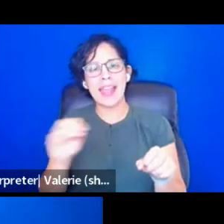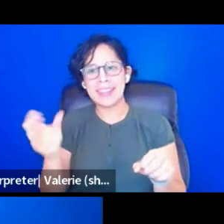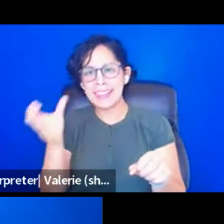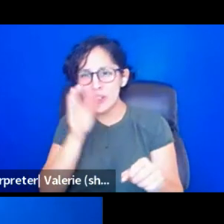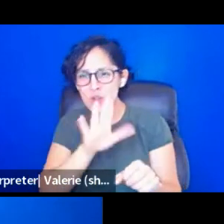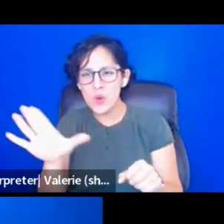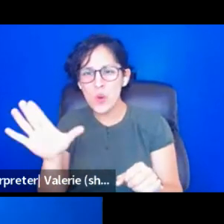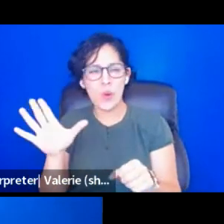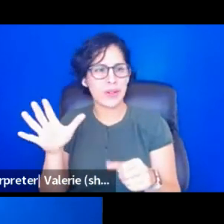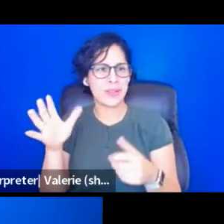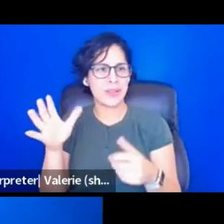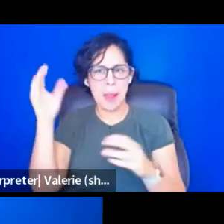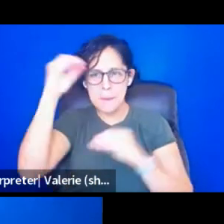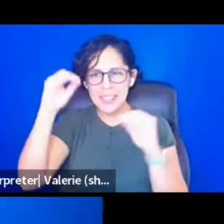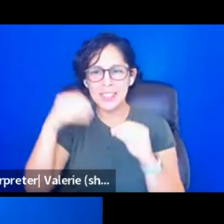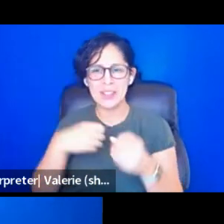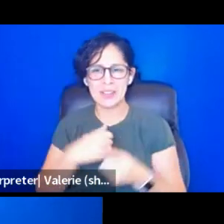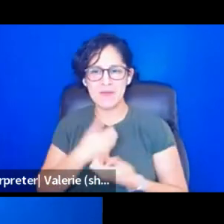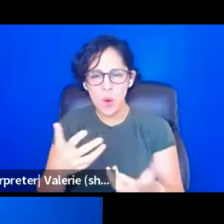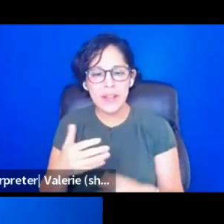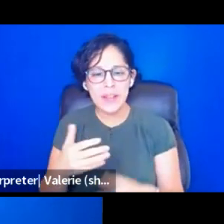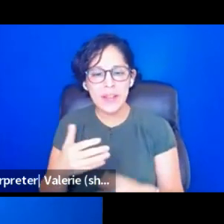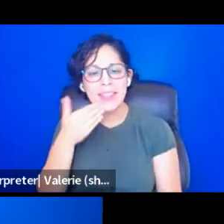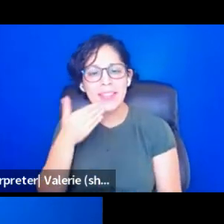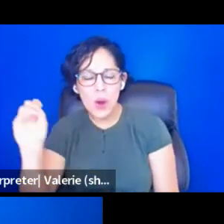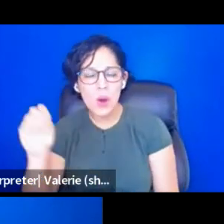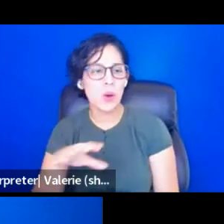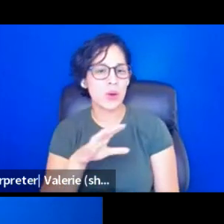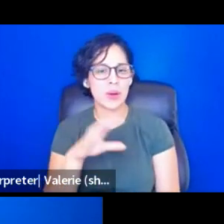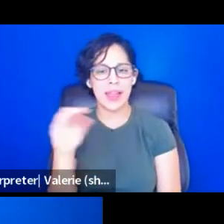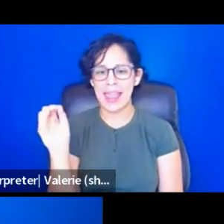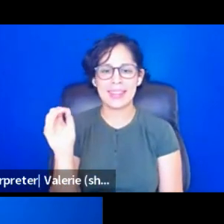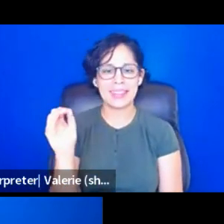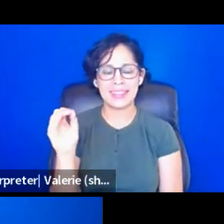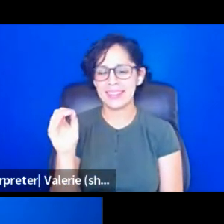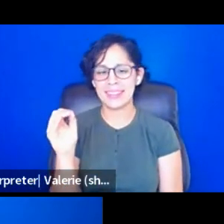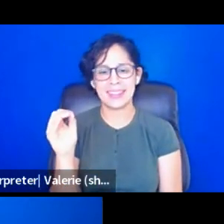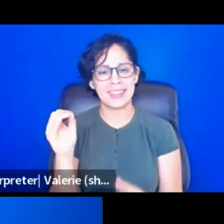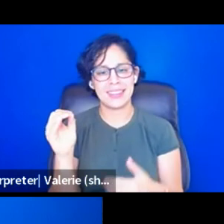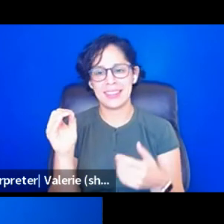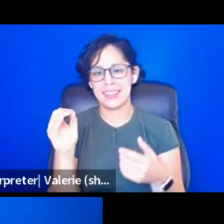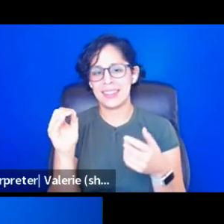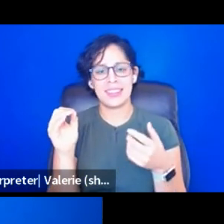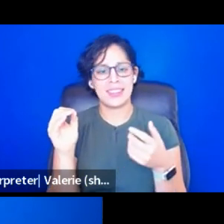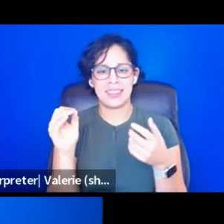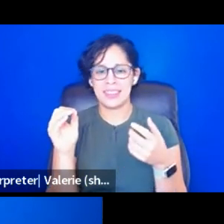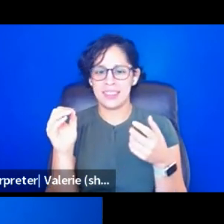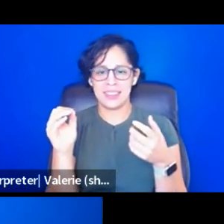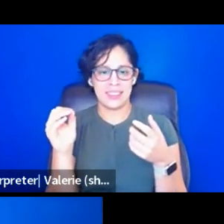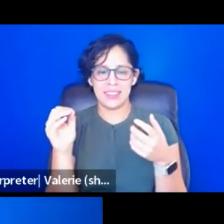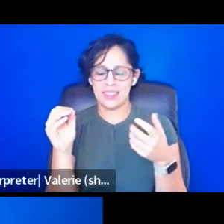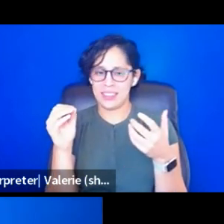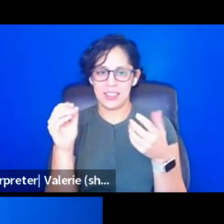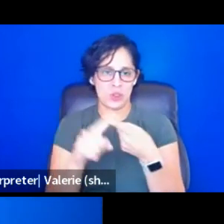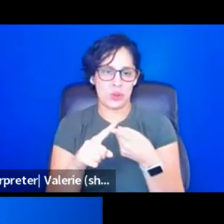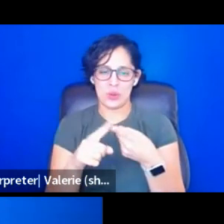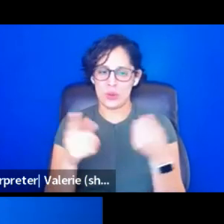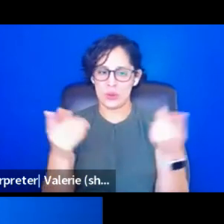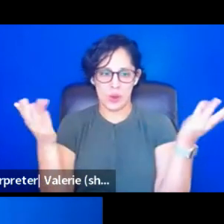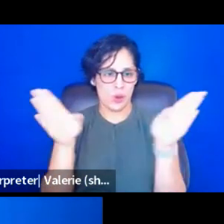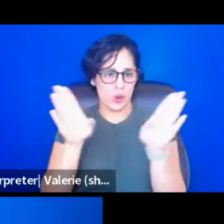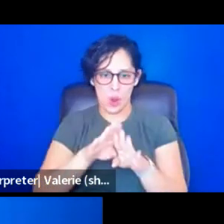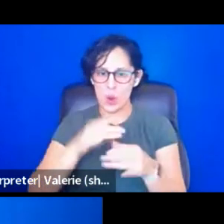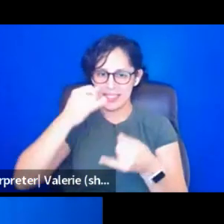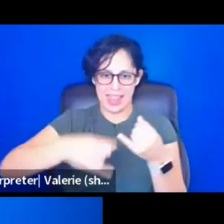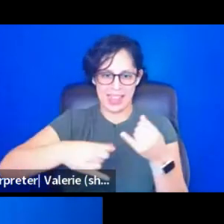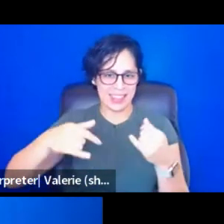Um, thank you, KO. Um, and Adriana, I'd love to pass it on to you to, to close us out and take us into the world,